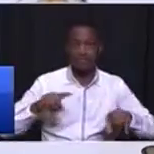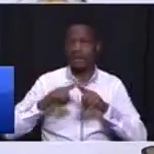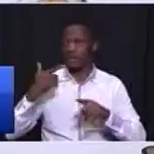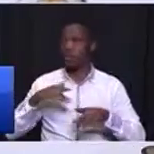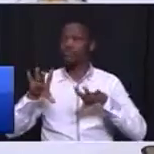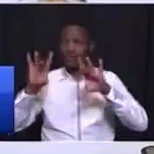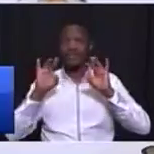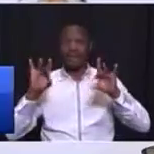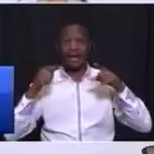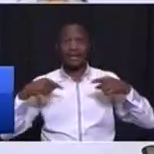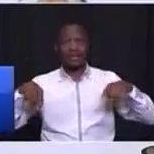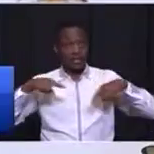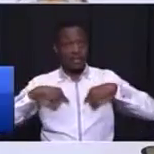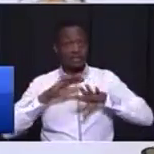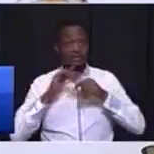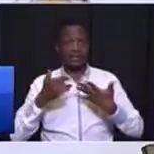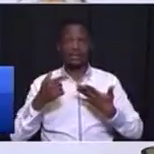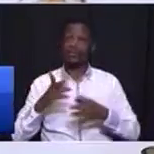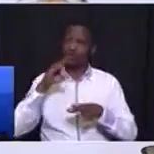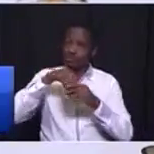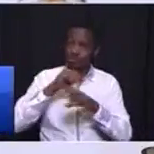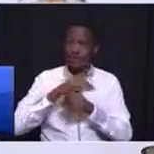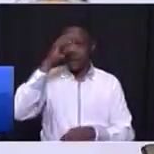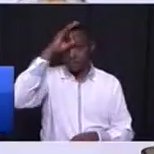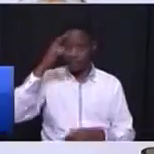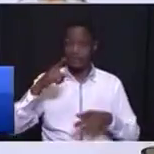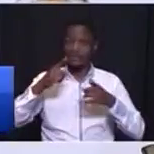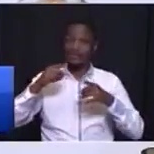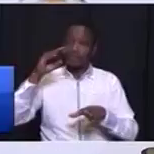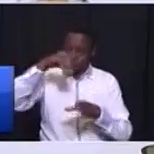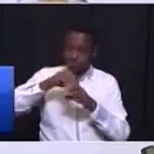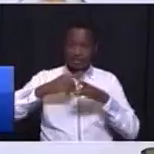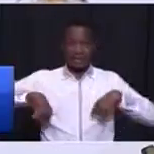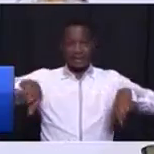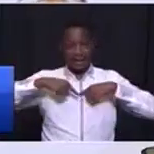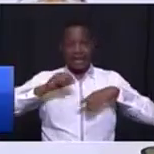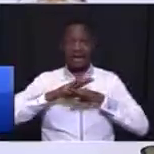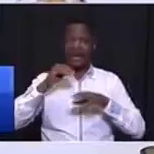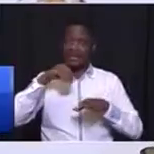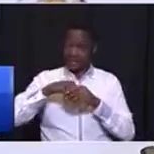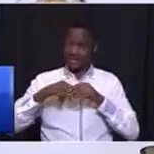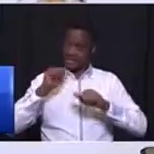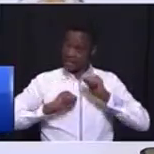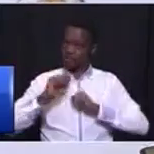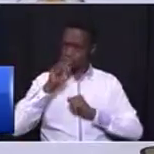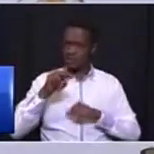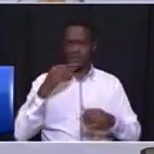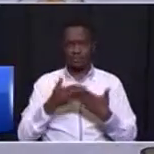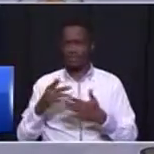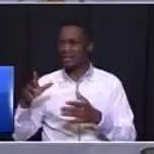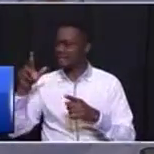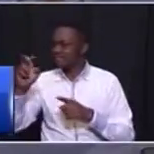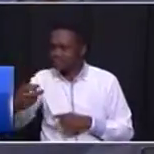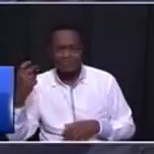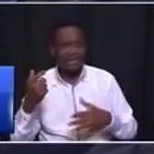those who want to join the police in action. Join us in action so that you can see we are recovering stolen